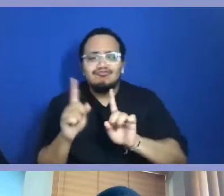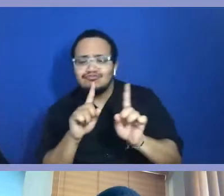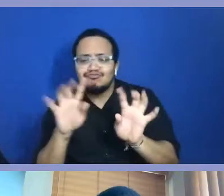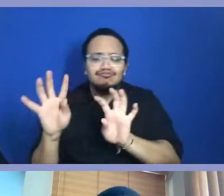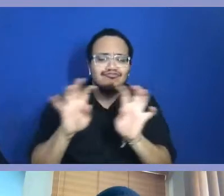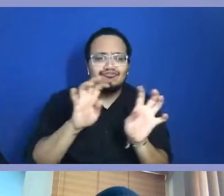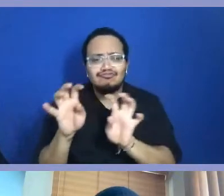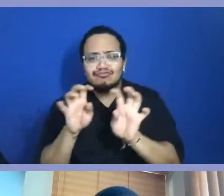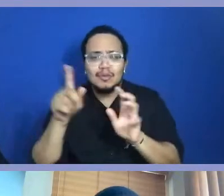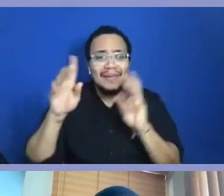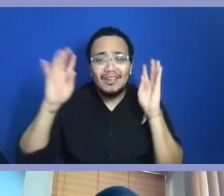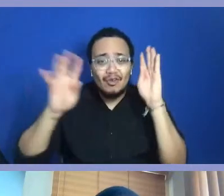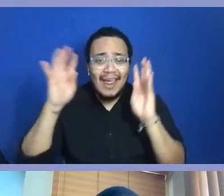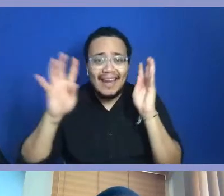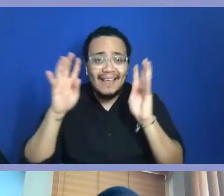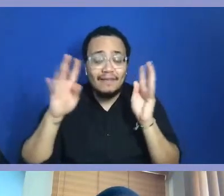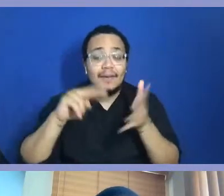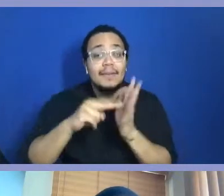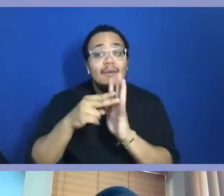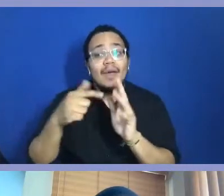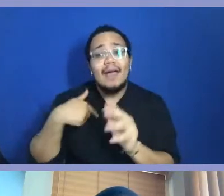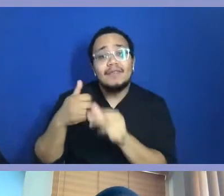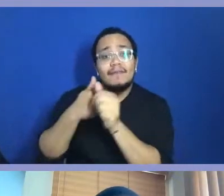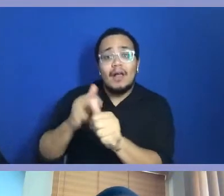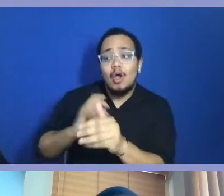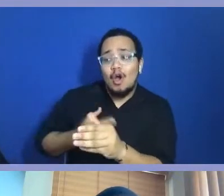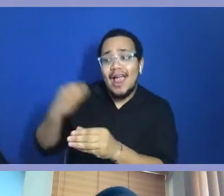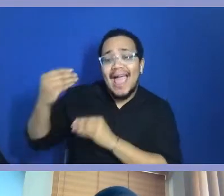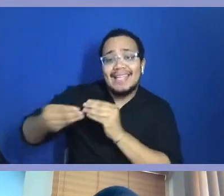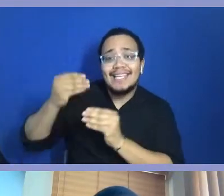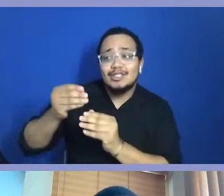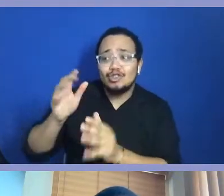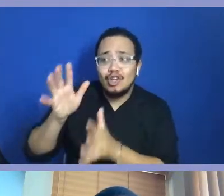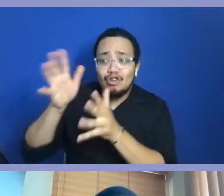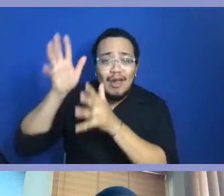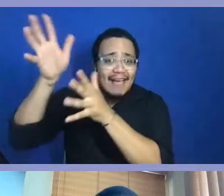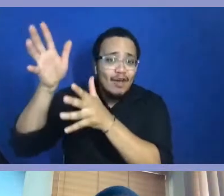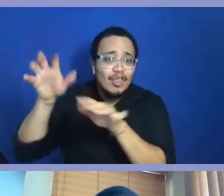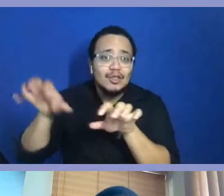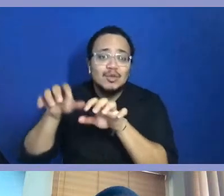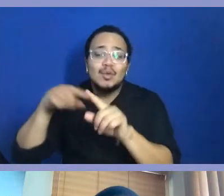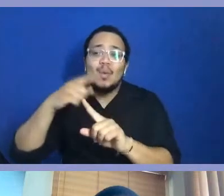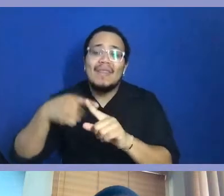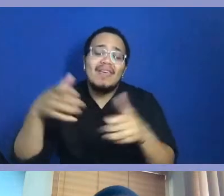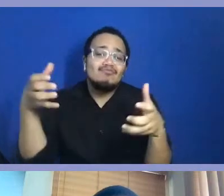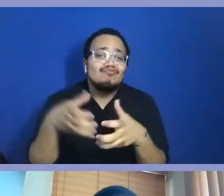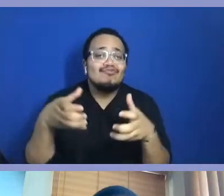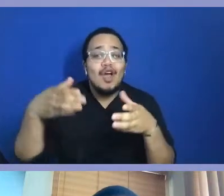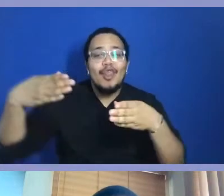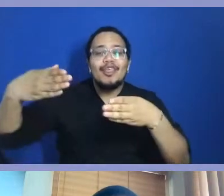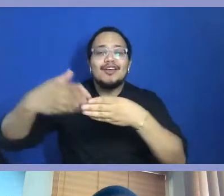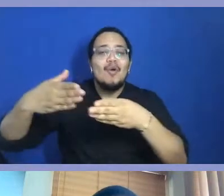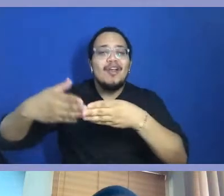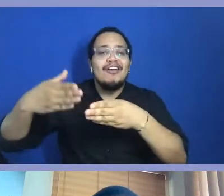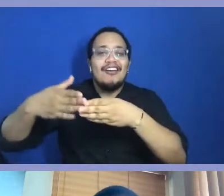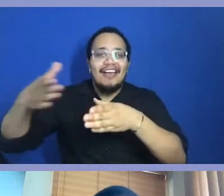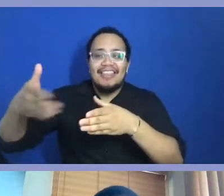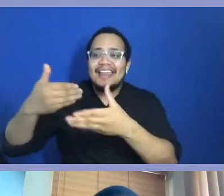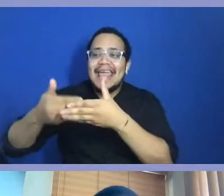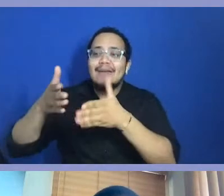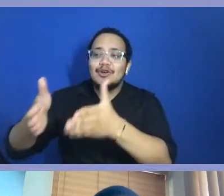fathers and grandfathers did doing the duos on a corner because your neighborhood loves creativity.